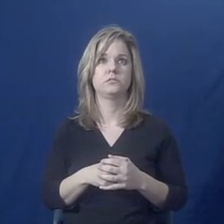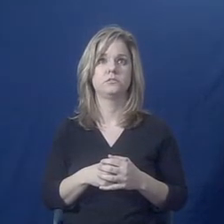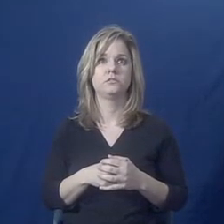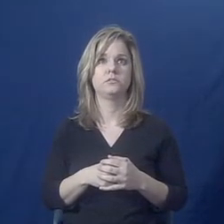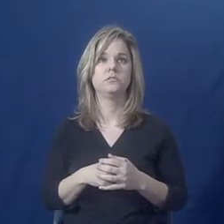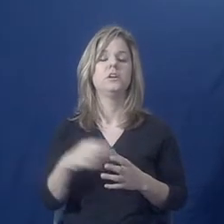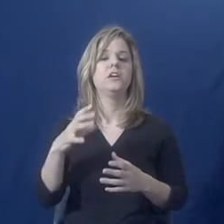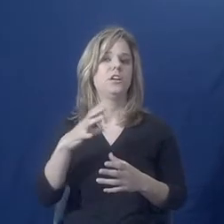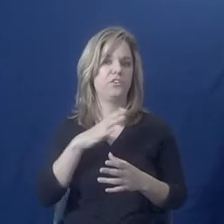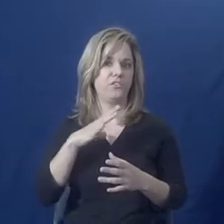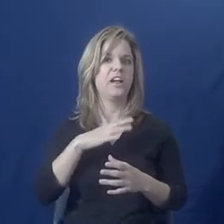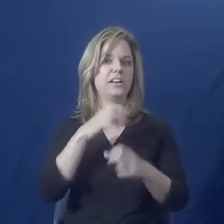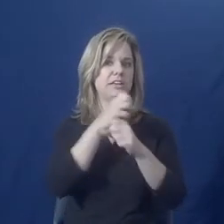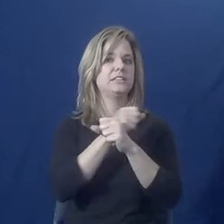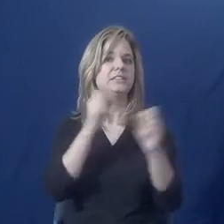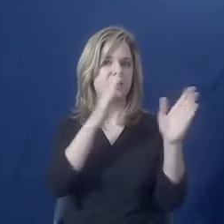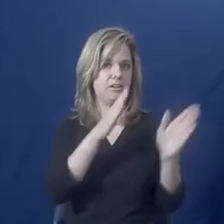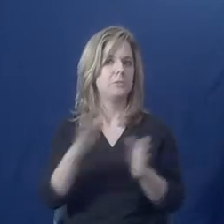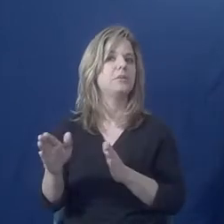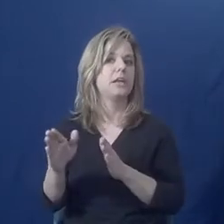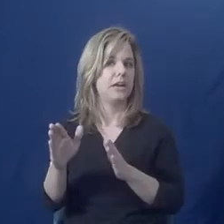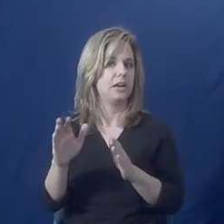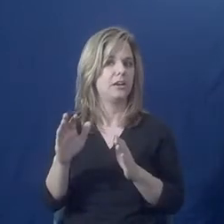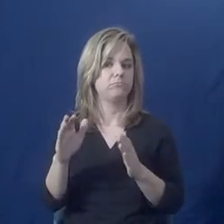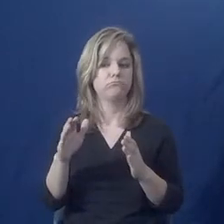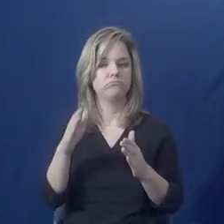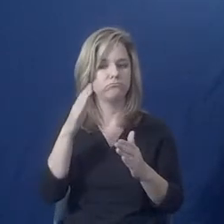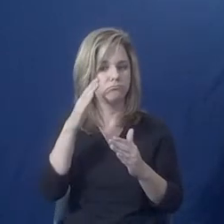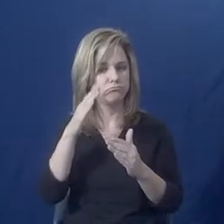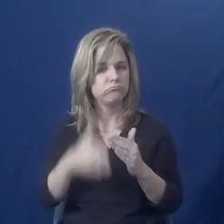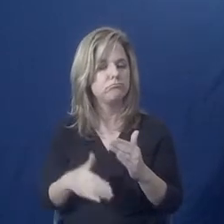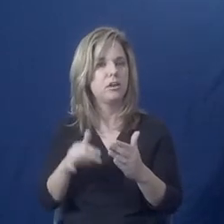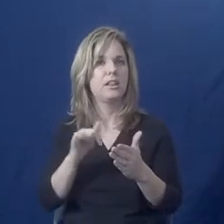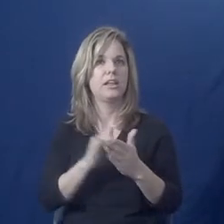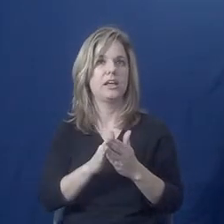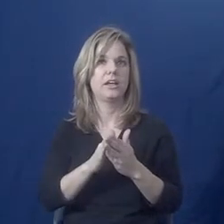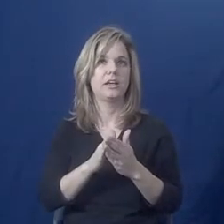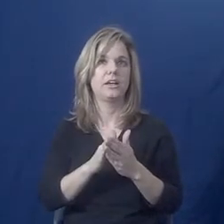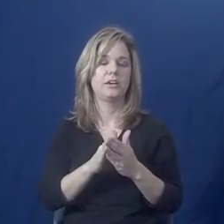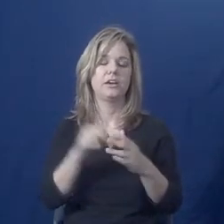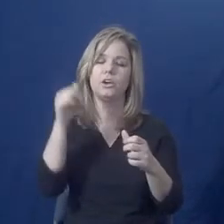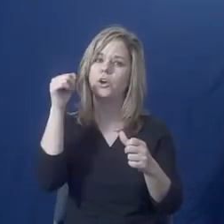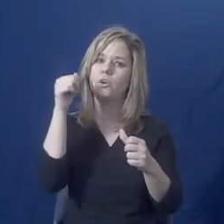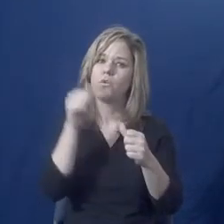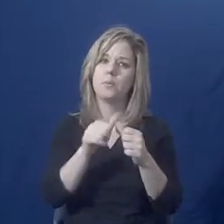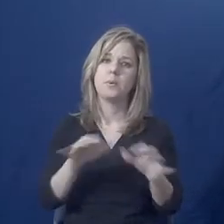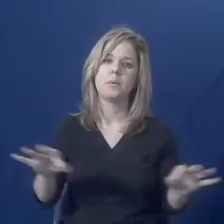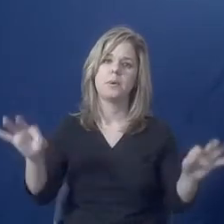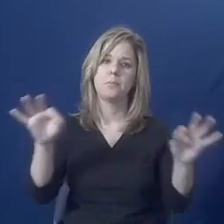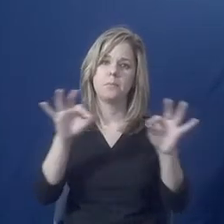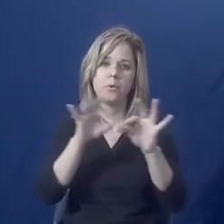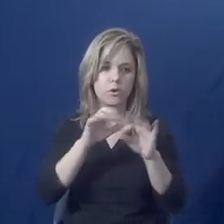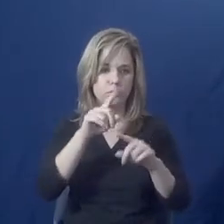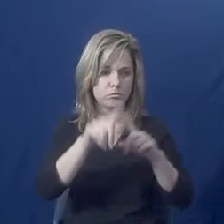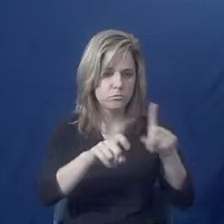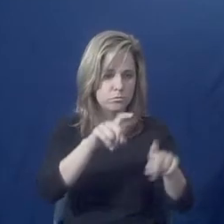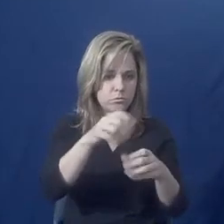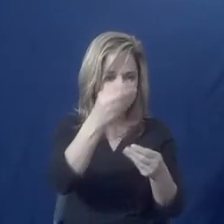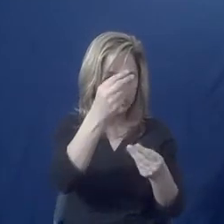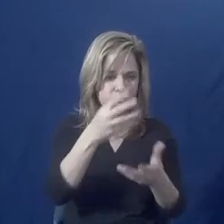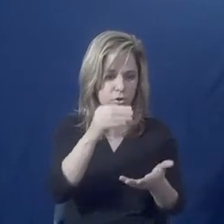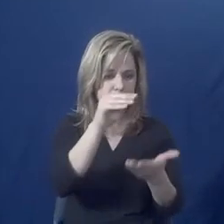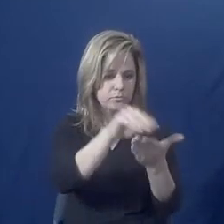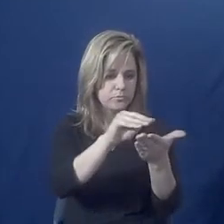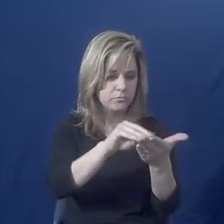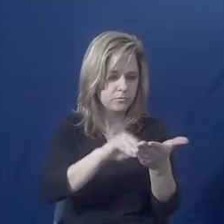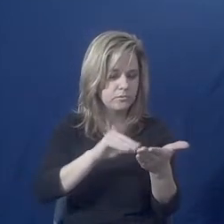process, it's really important that once you've gotten all that information and worked on, how are you going to be safe at home? How